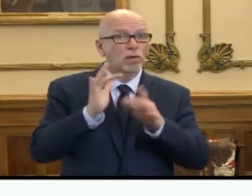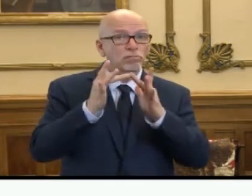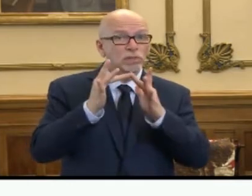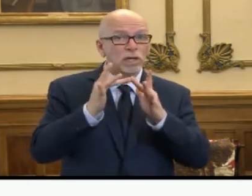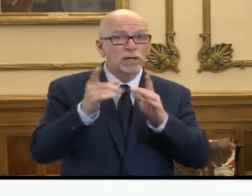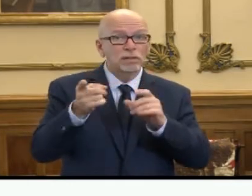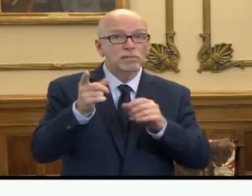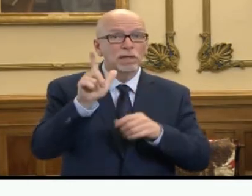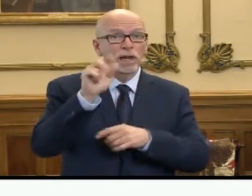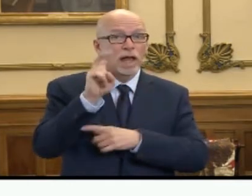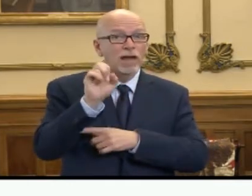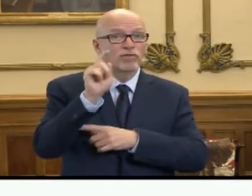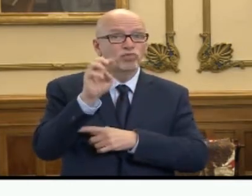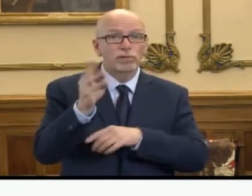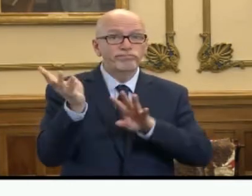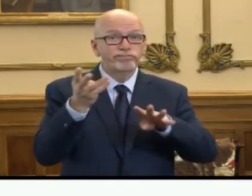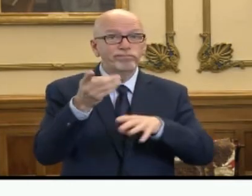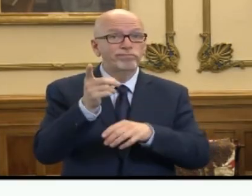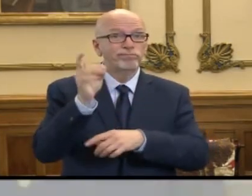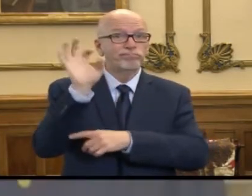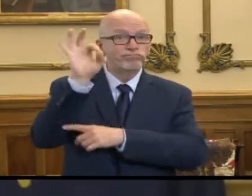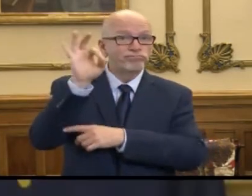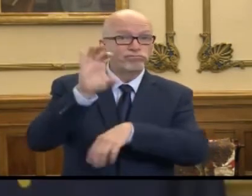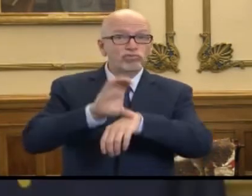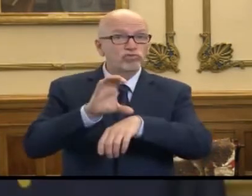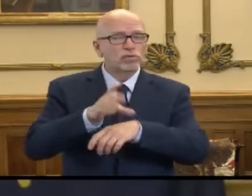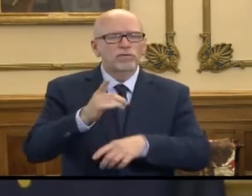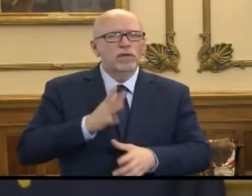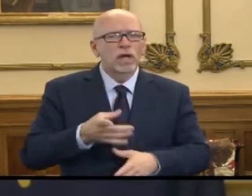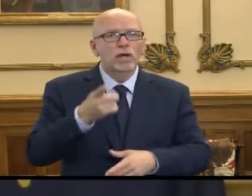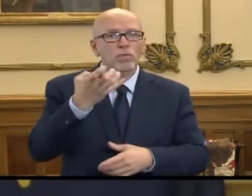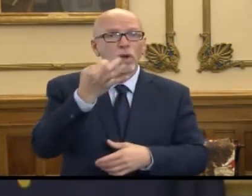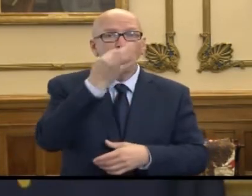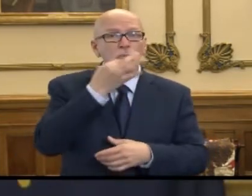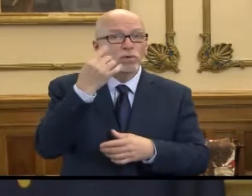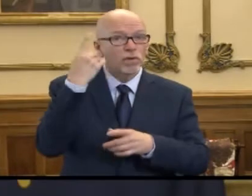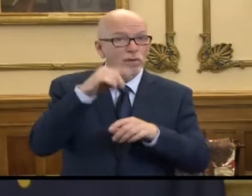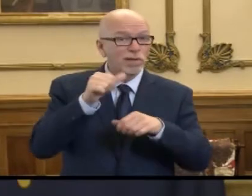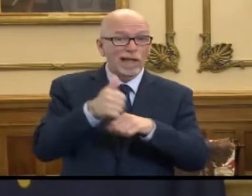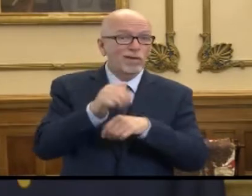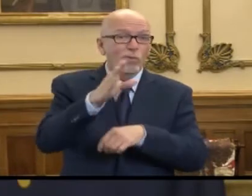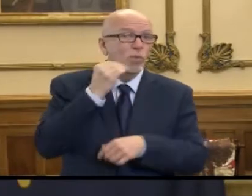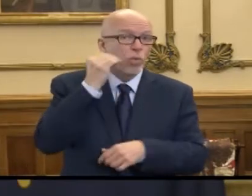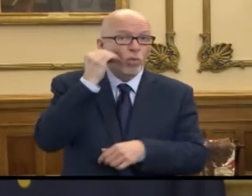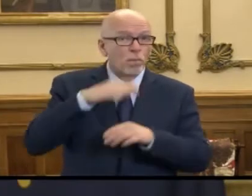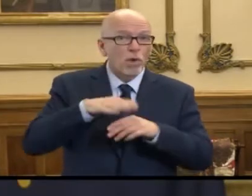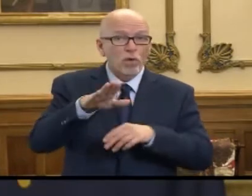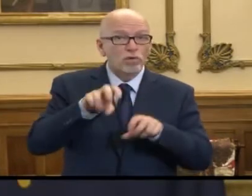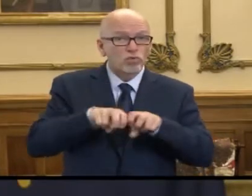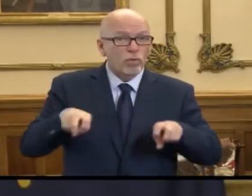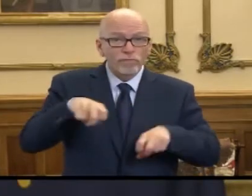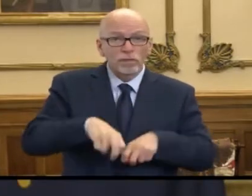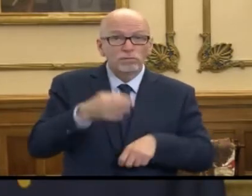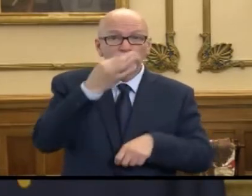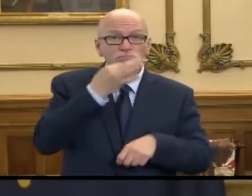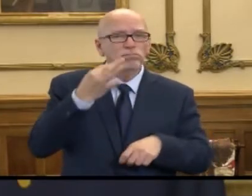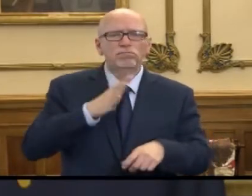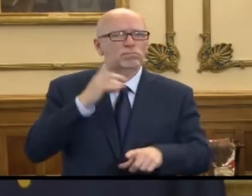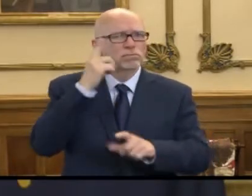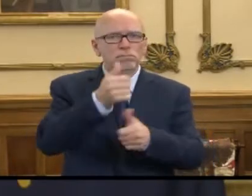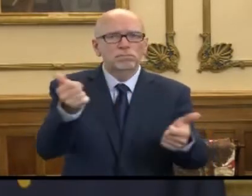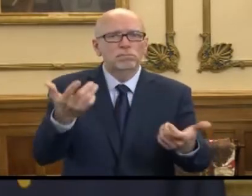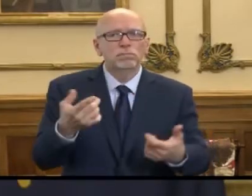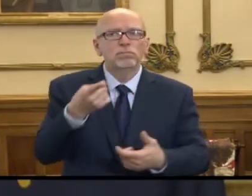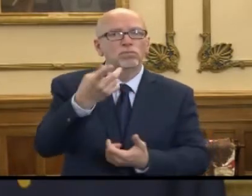I'm loving it. If that's taking communion on your sofa, I'm loving it. If that's kneeling